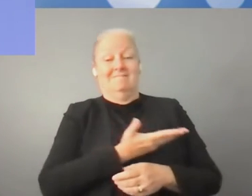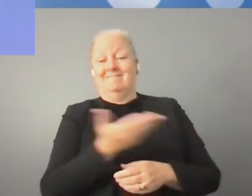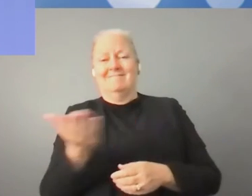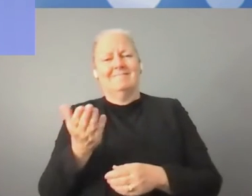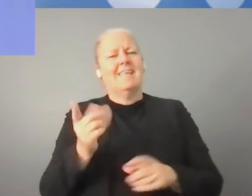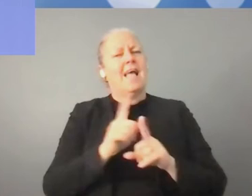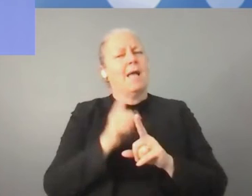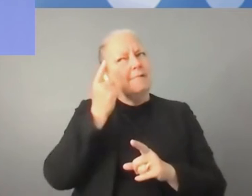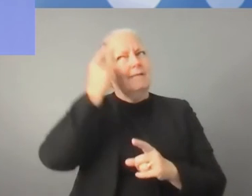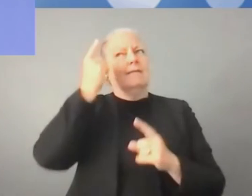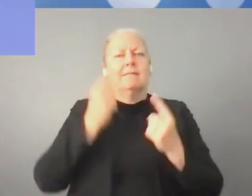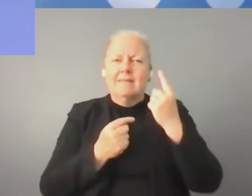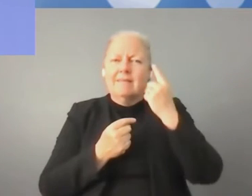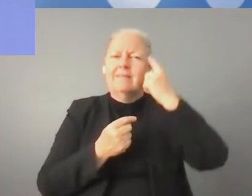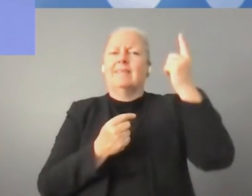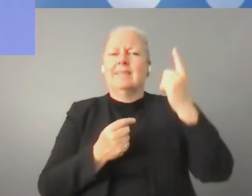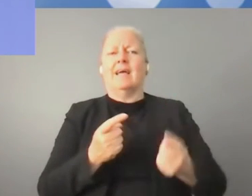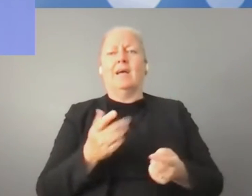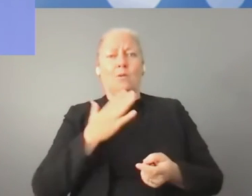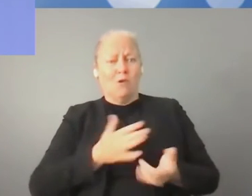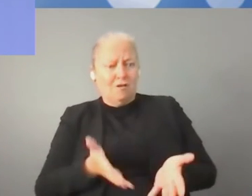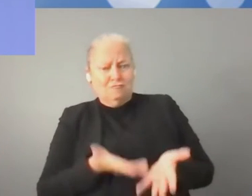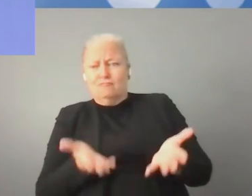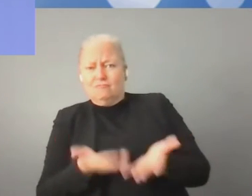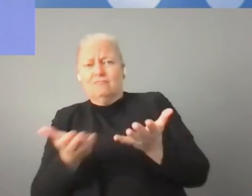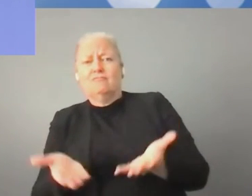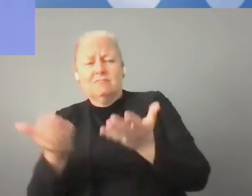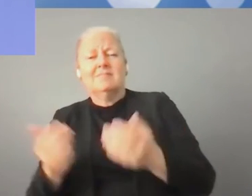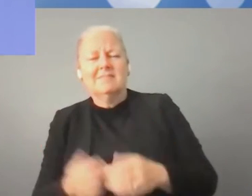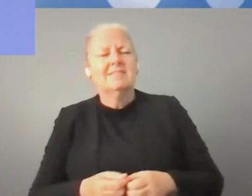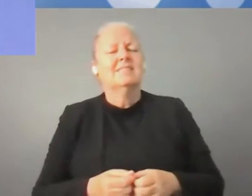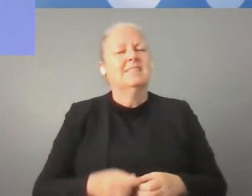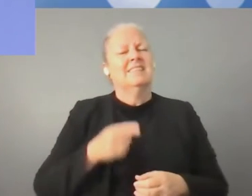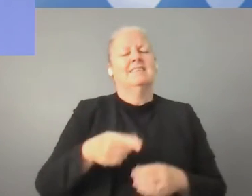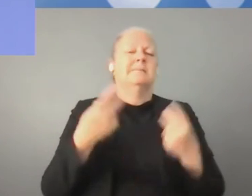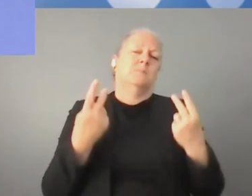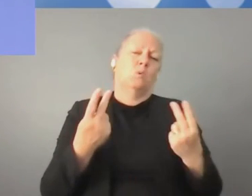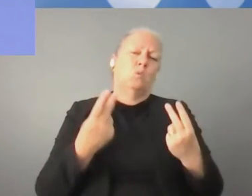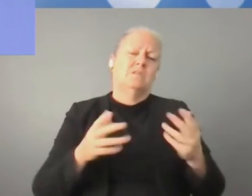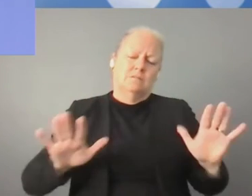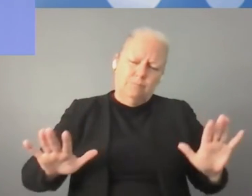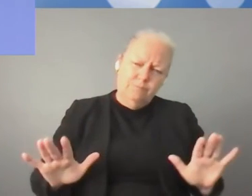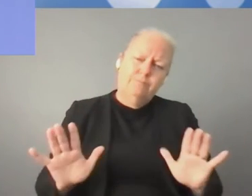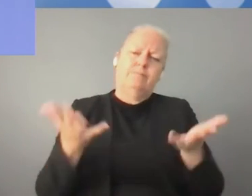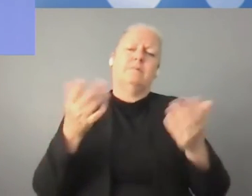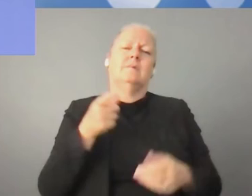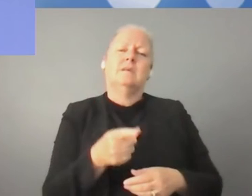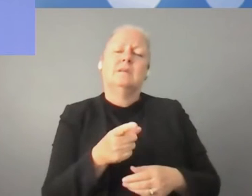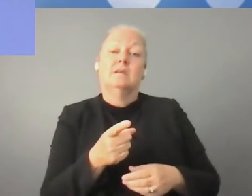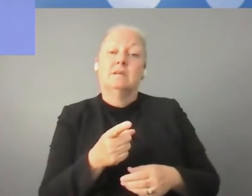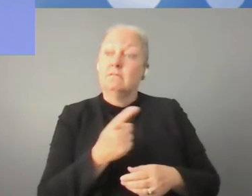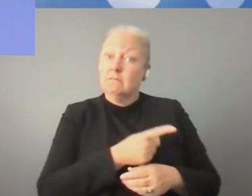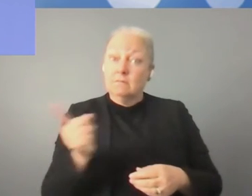people to create startups. That's the absolutely key thing. Do people want to